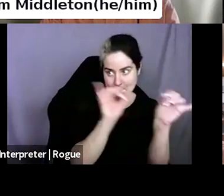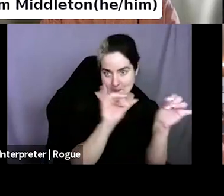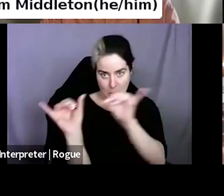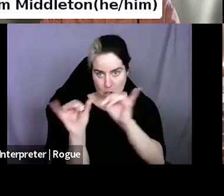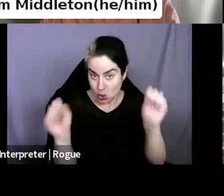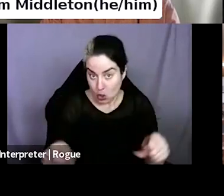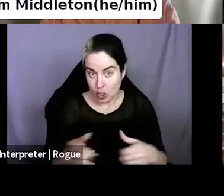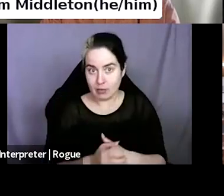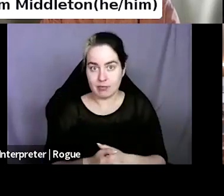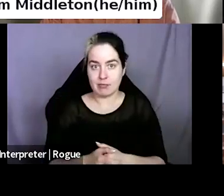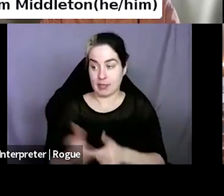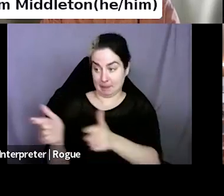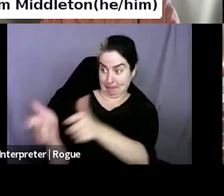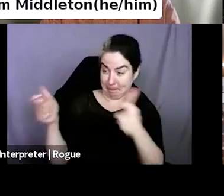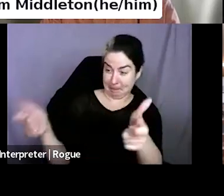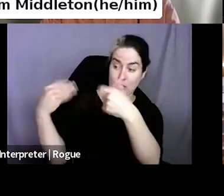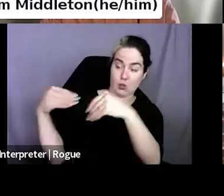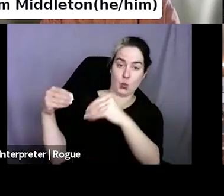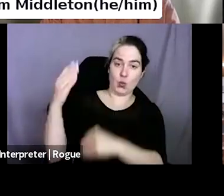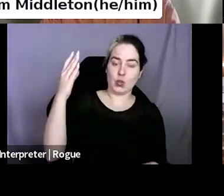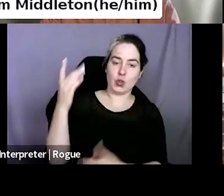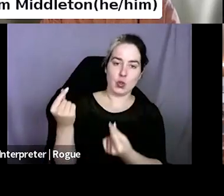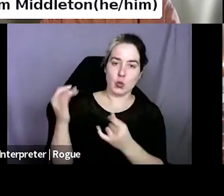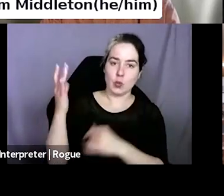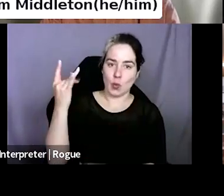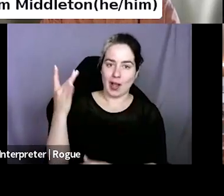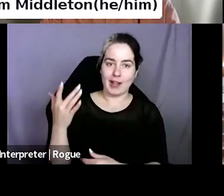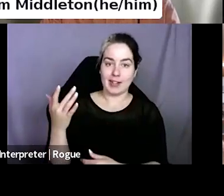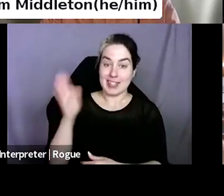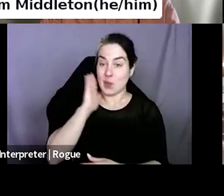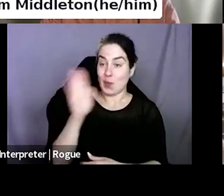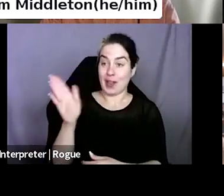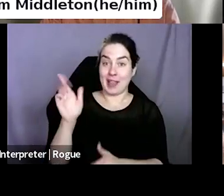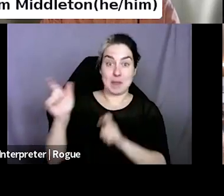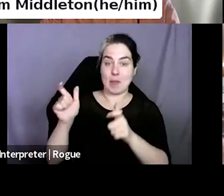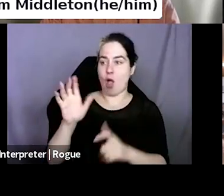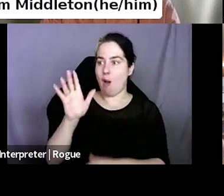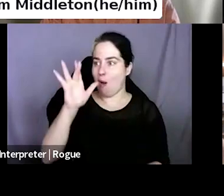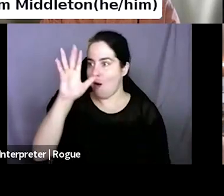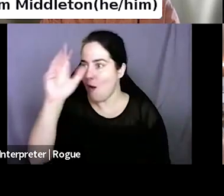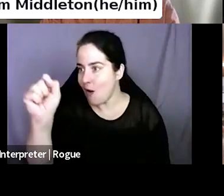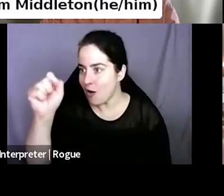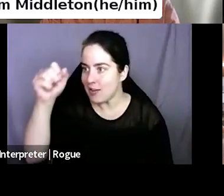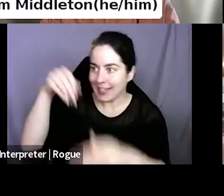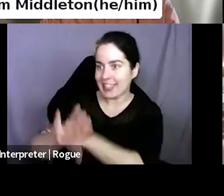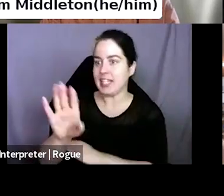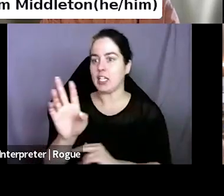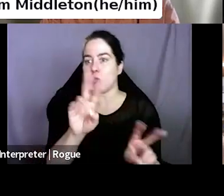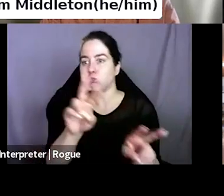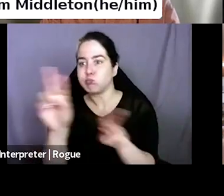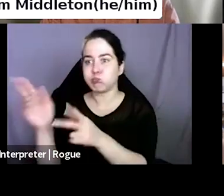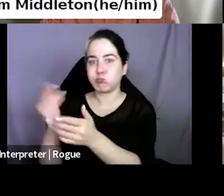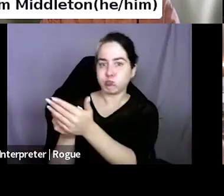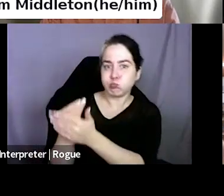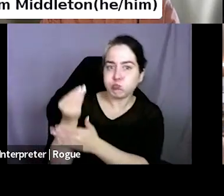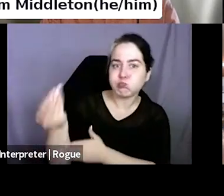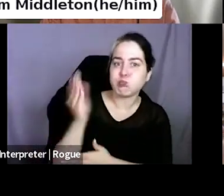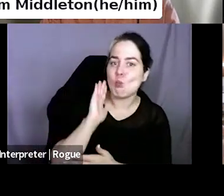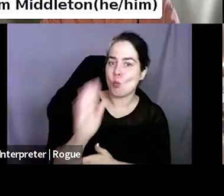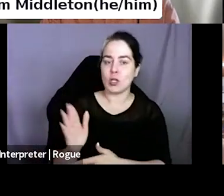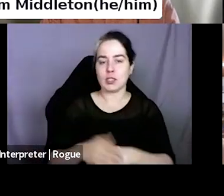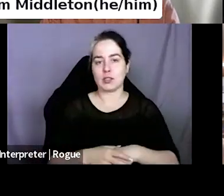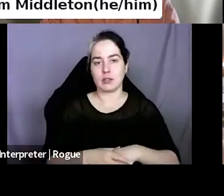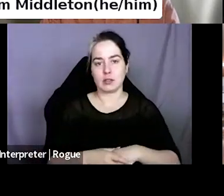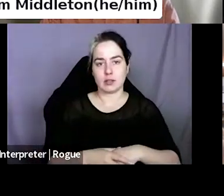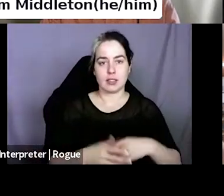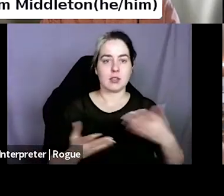the large bookstores do it is a loss leader, right? It gets people in the door and I would love to have a handful of titles where we could do that. so instead of going to